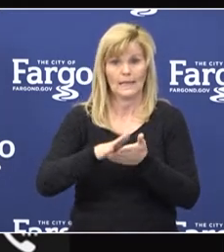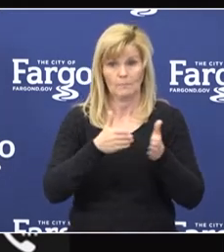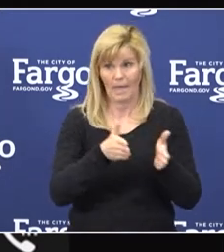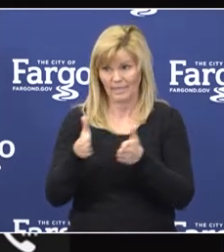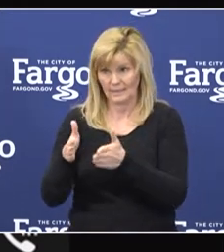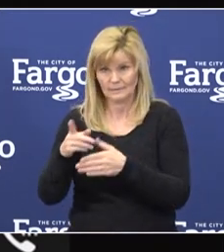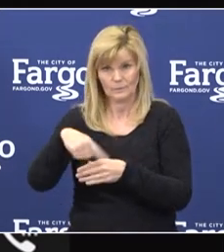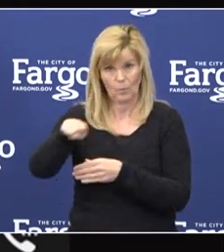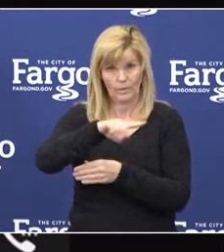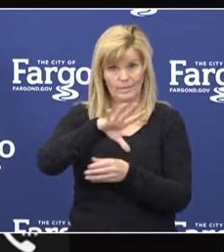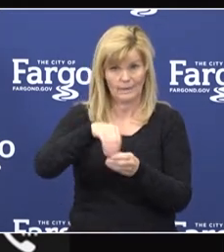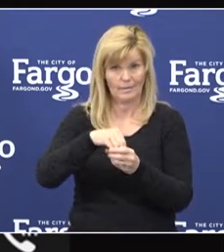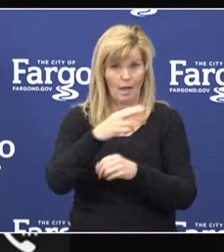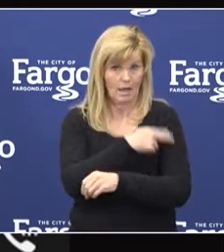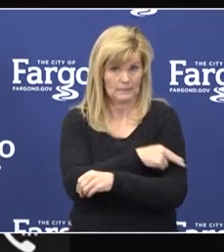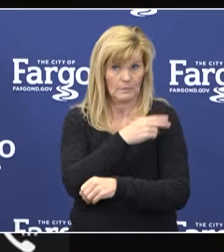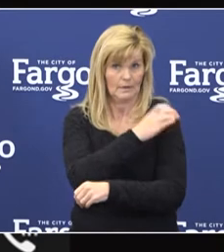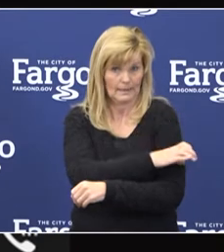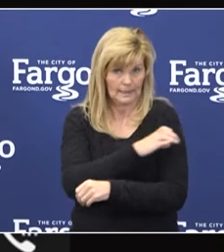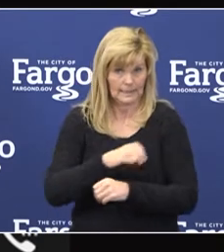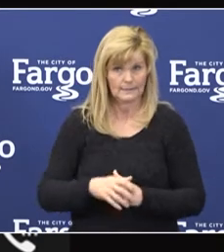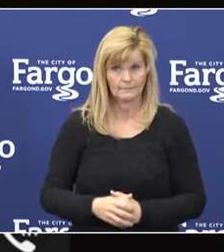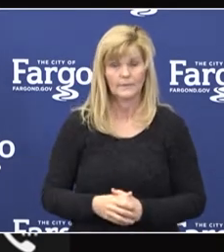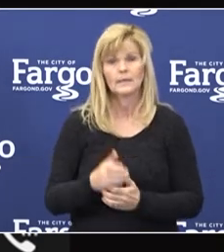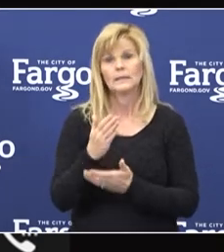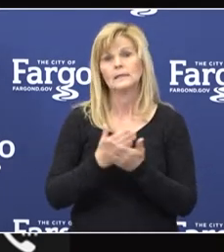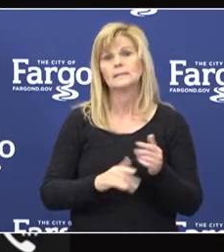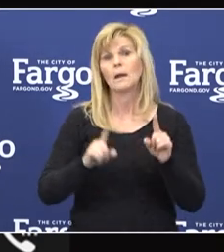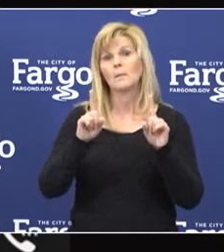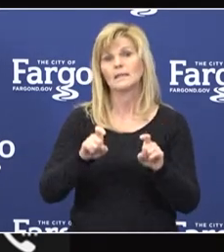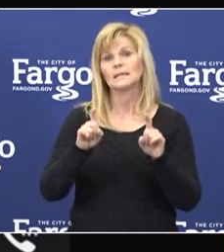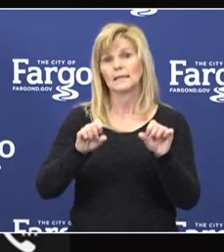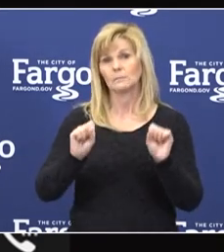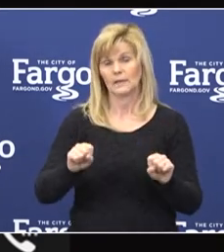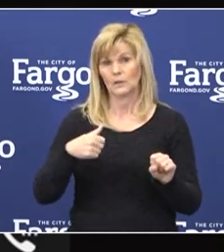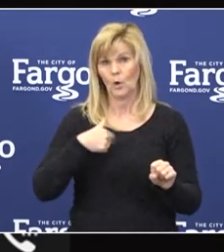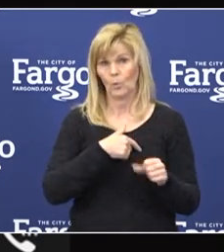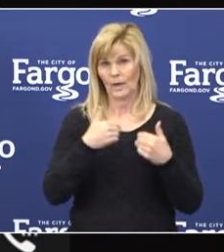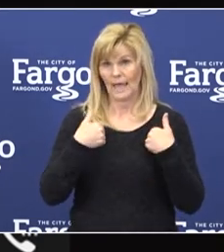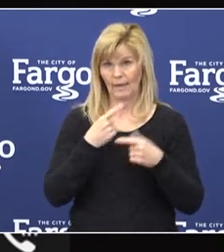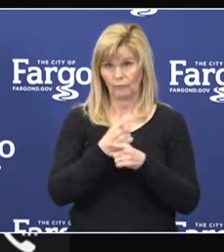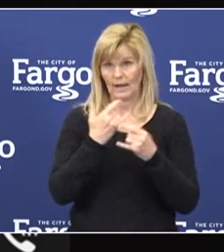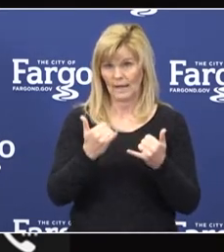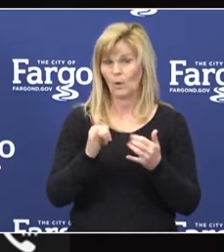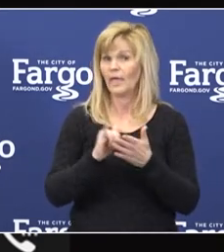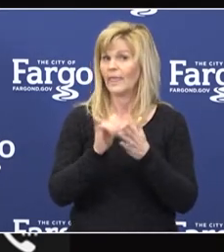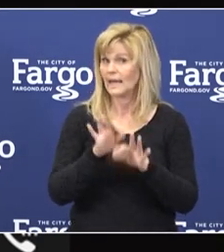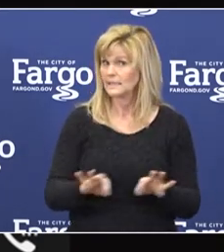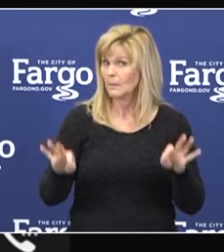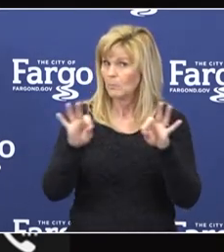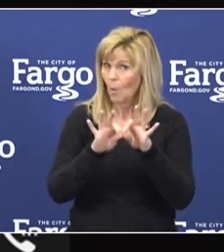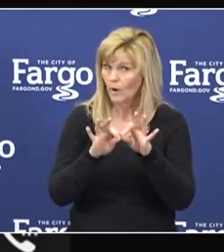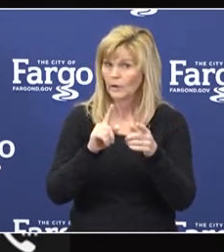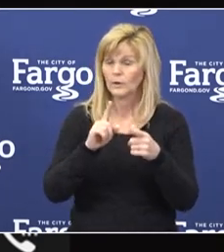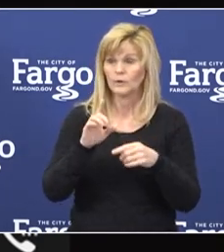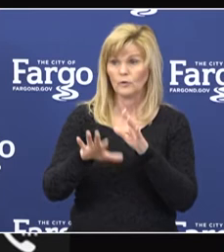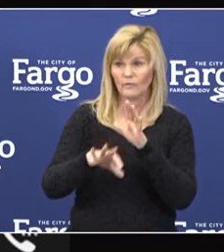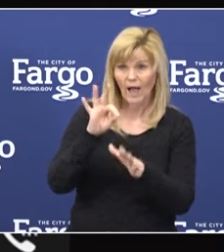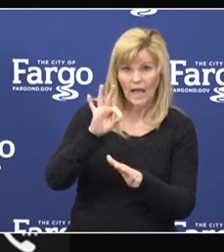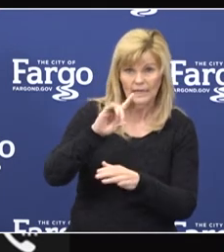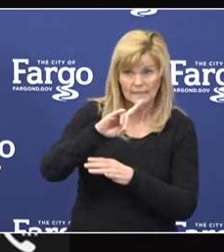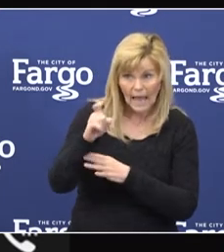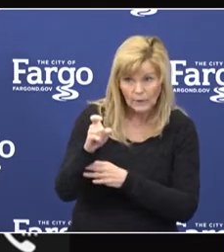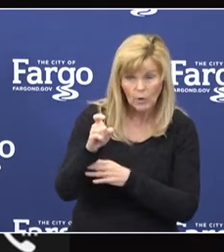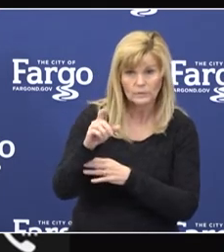Next, I'd like to provide just a brief update on some of the testing capabilities we have, which is crucial to the diagnosis and management of COVID-19